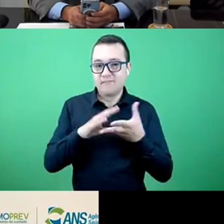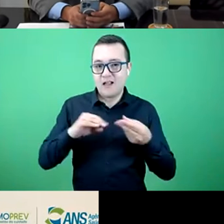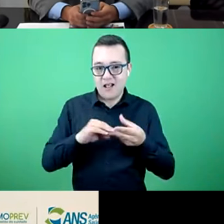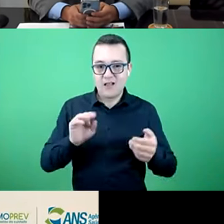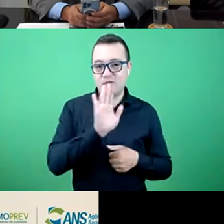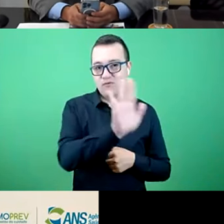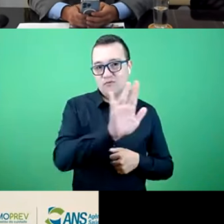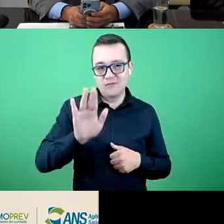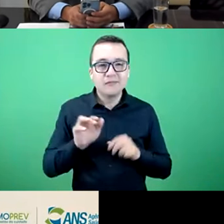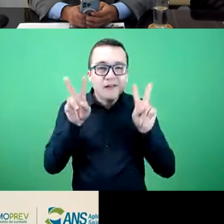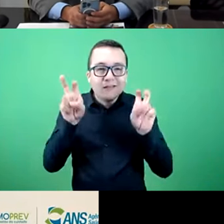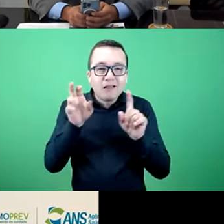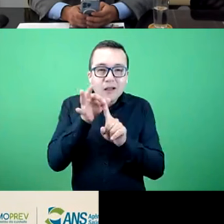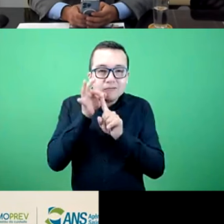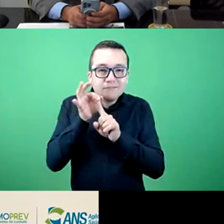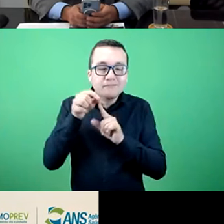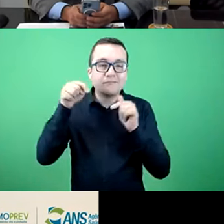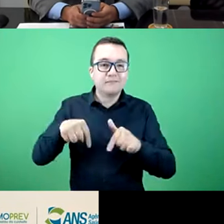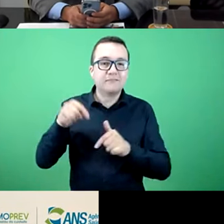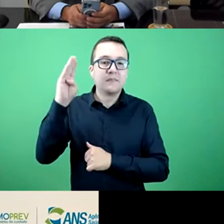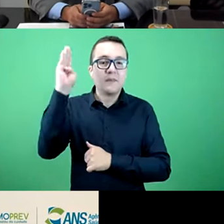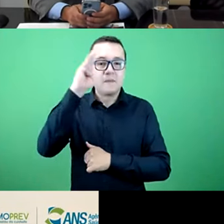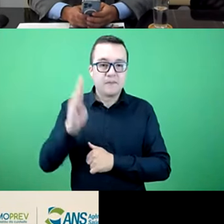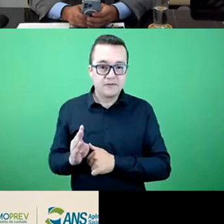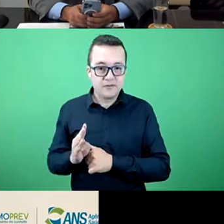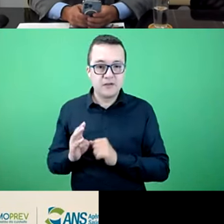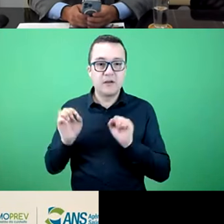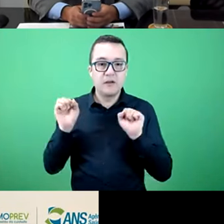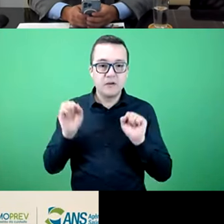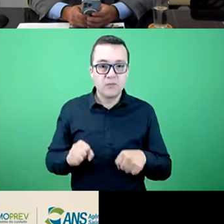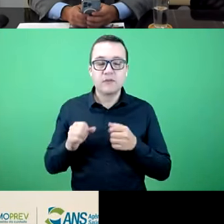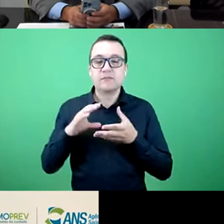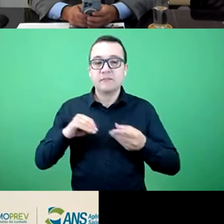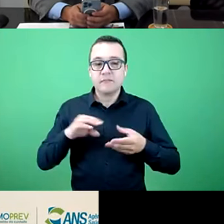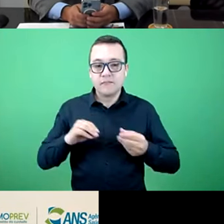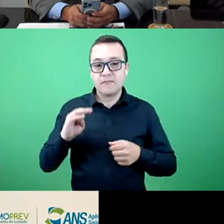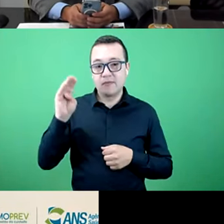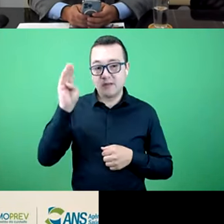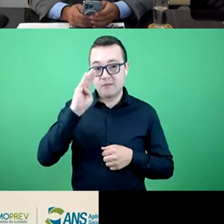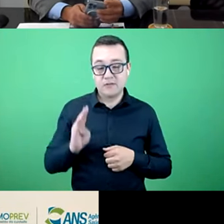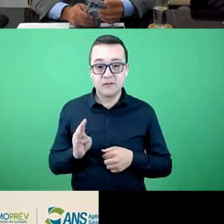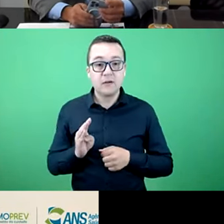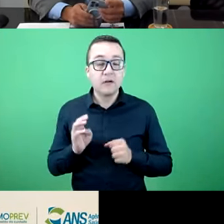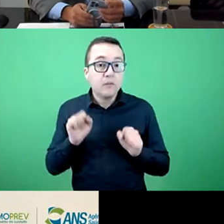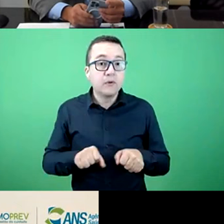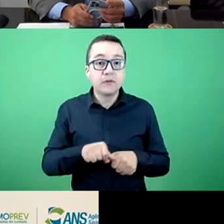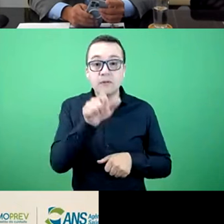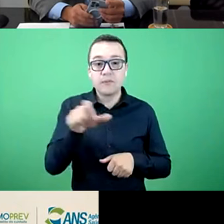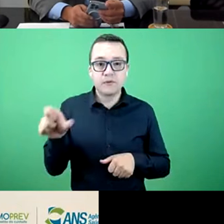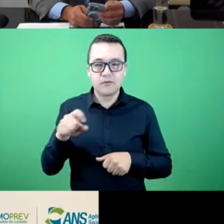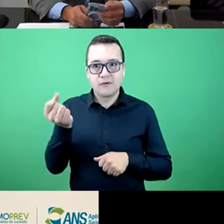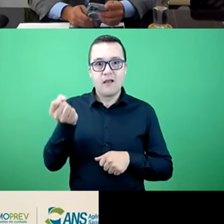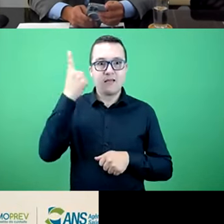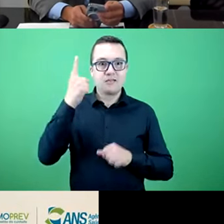opportunity of being here with you, I'm telling you about the specific situation we find in Brazil.